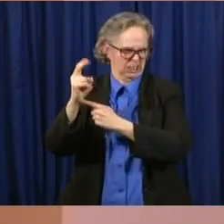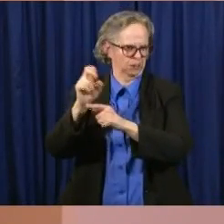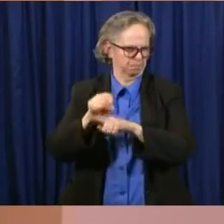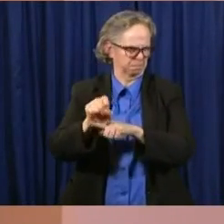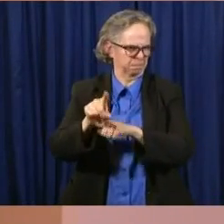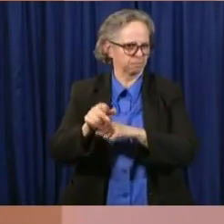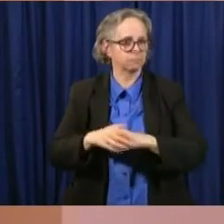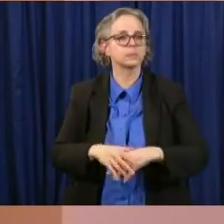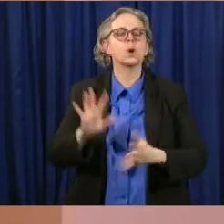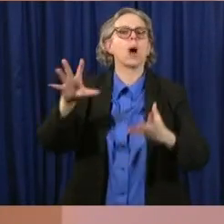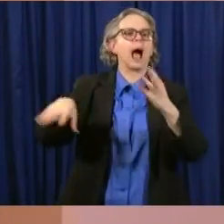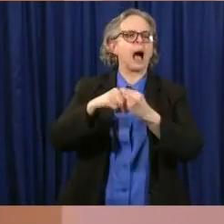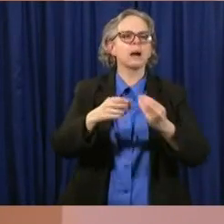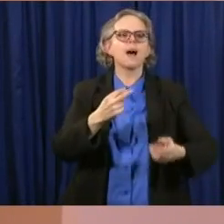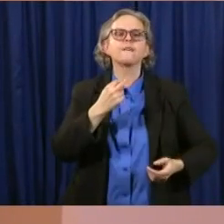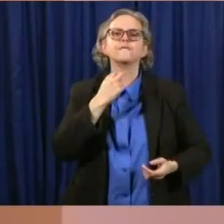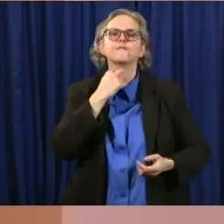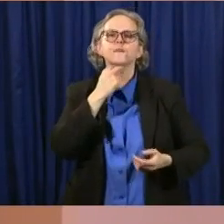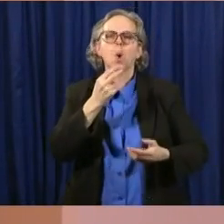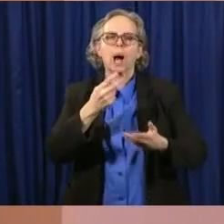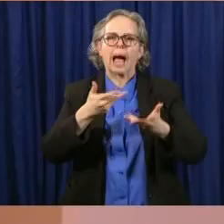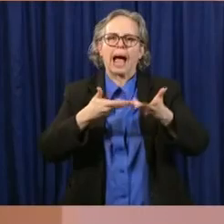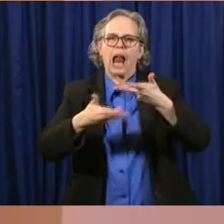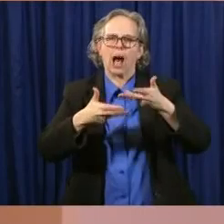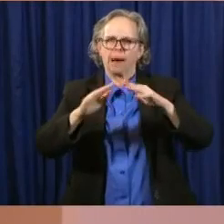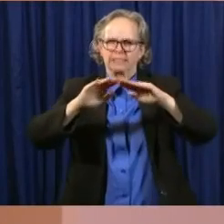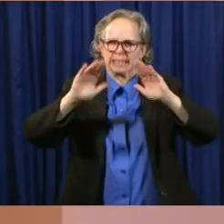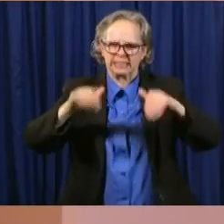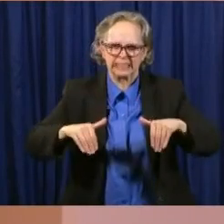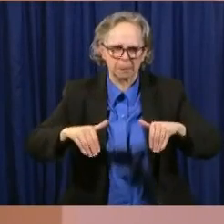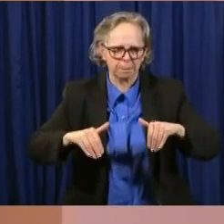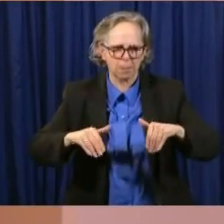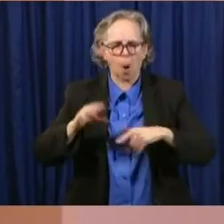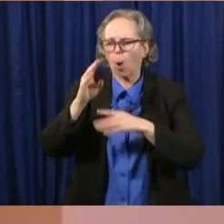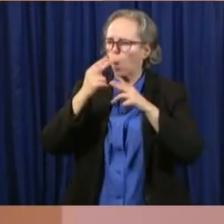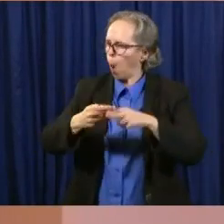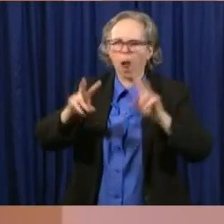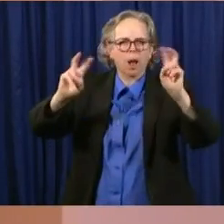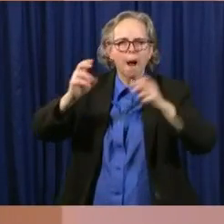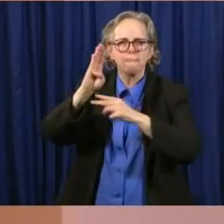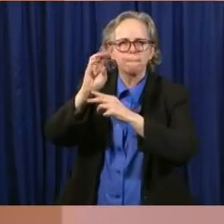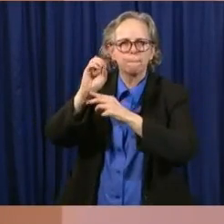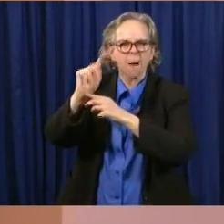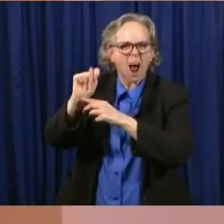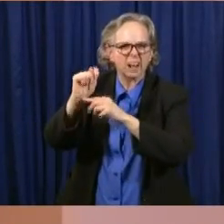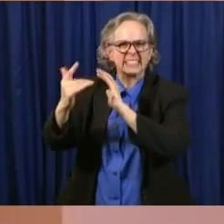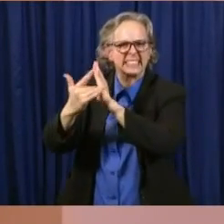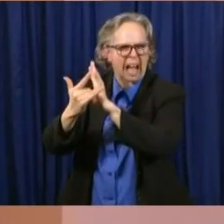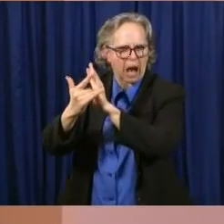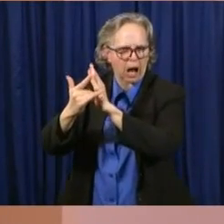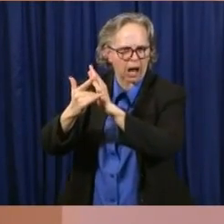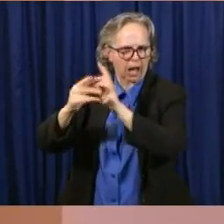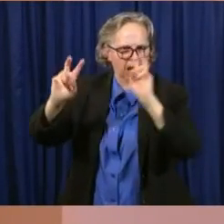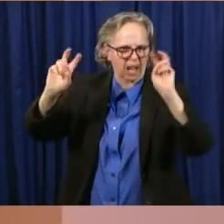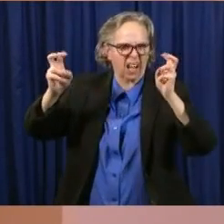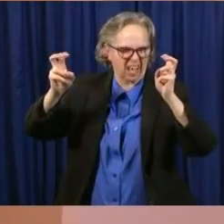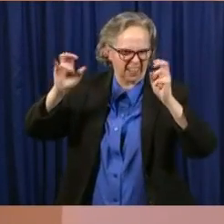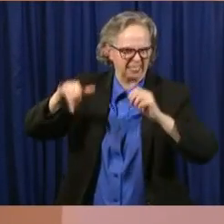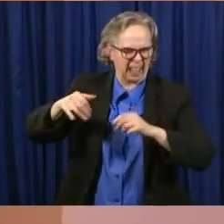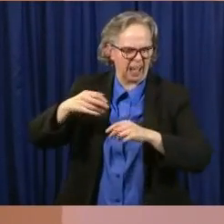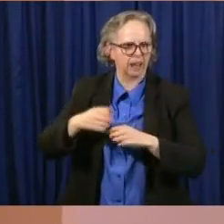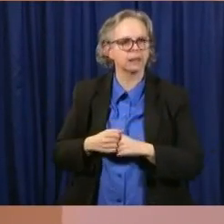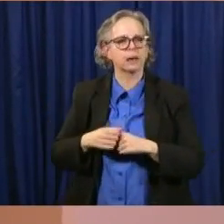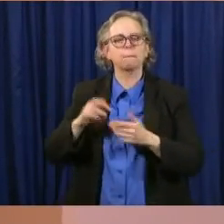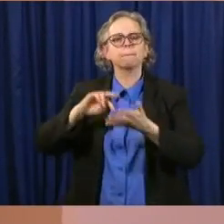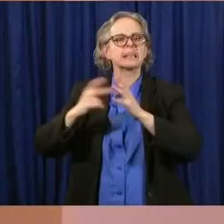that will help, that will provide two ways to answer those frequently asked questions so you don't have to wait online and, and, and talk to an actual